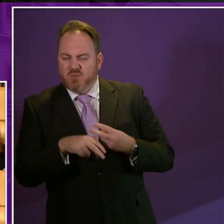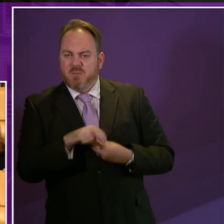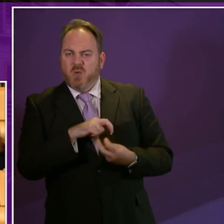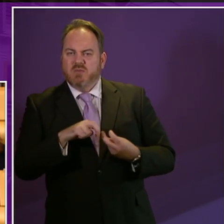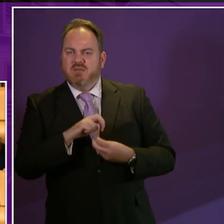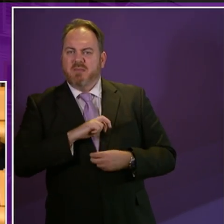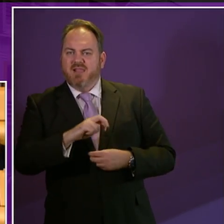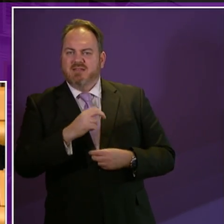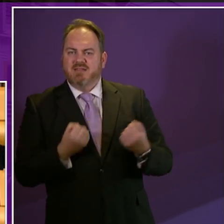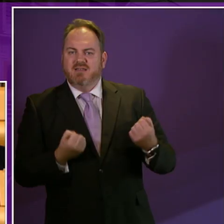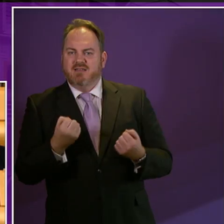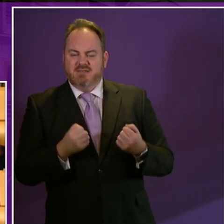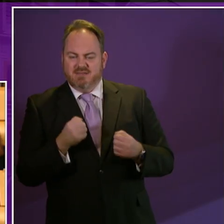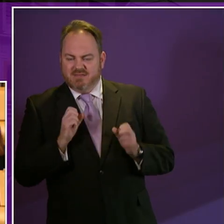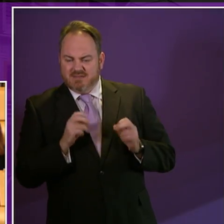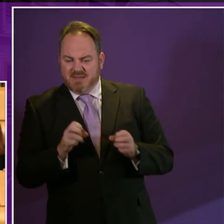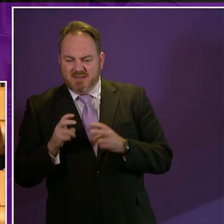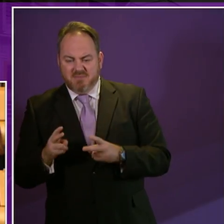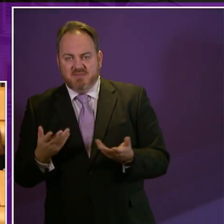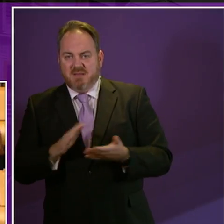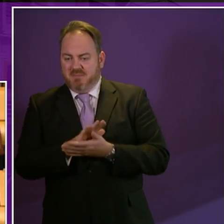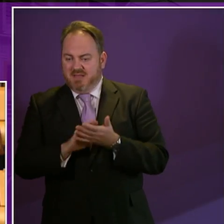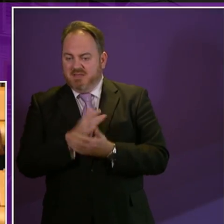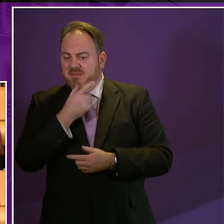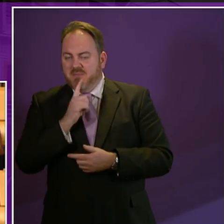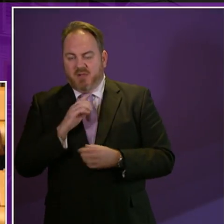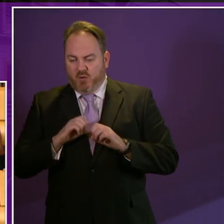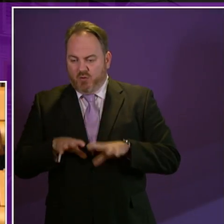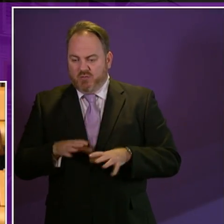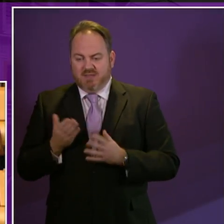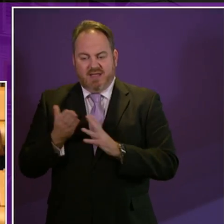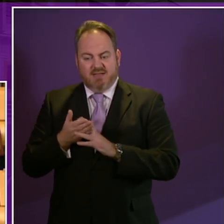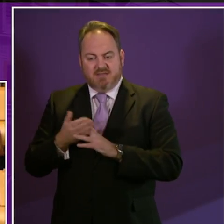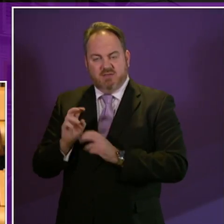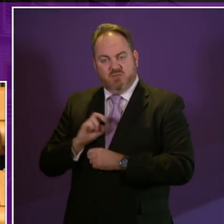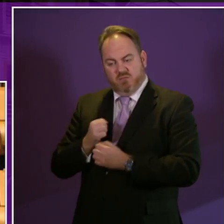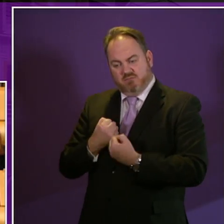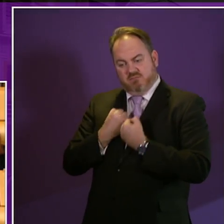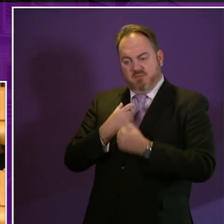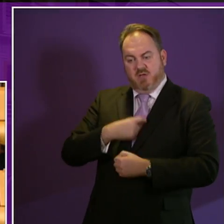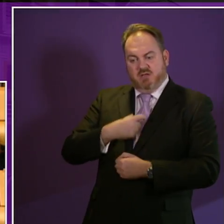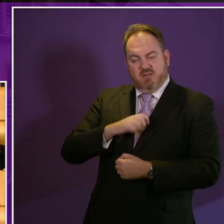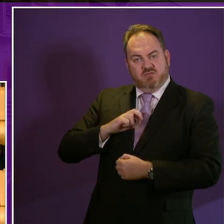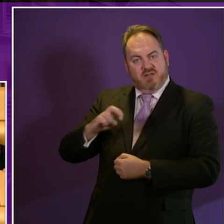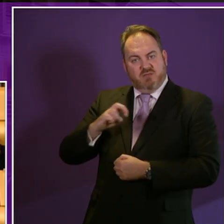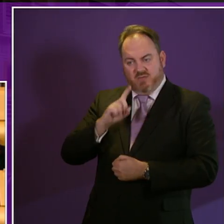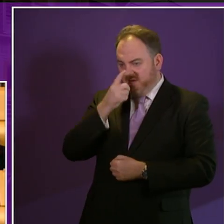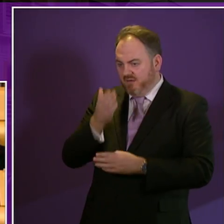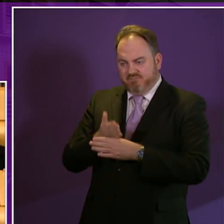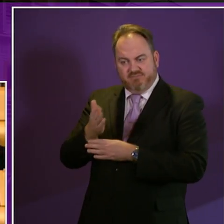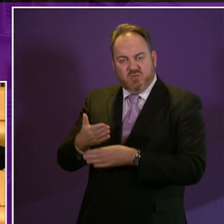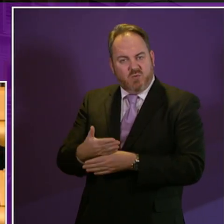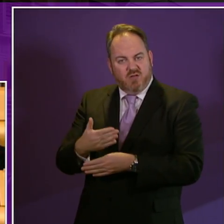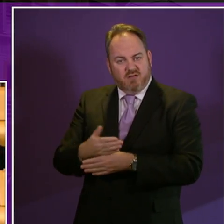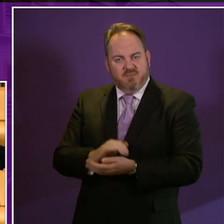impact on the ability of many to attend work I would also like to question however whether the disability plan takes